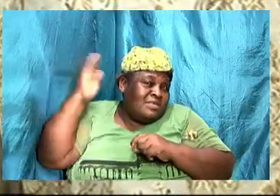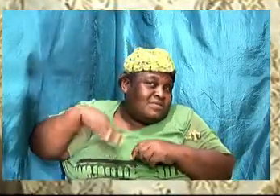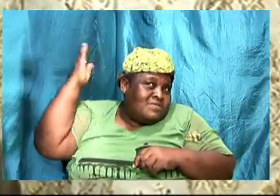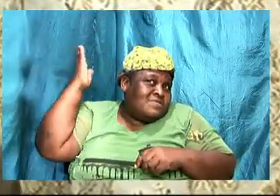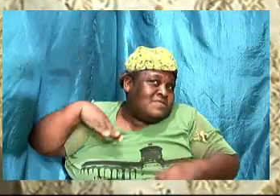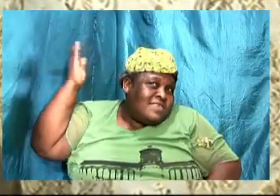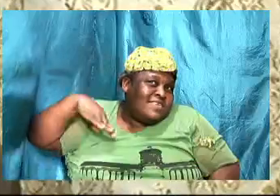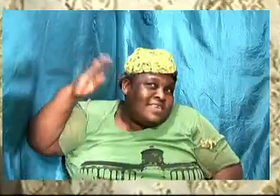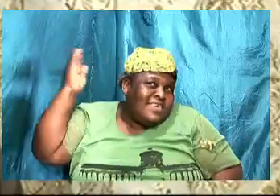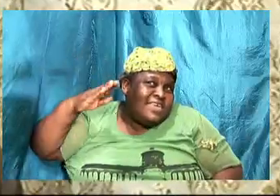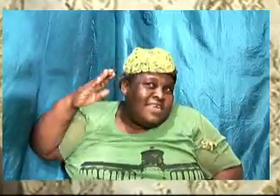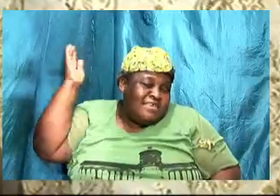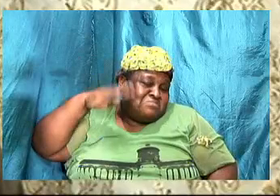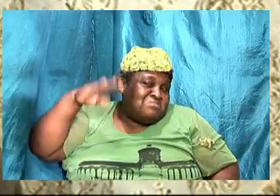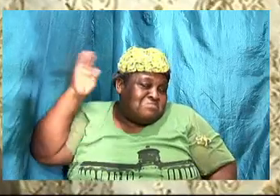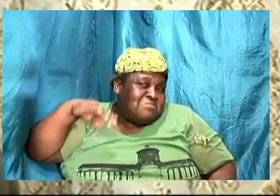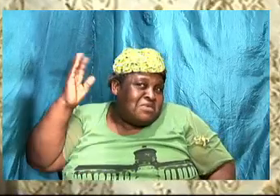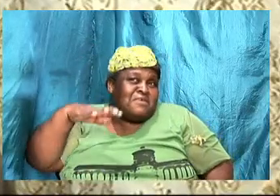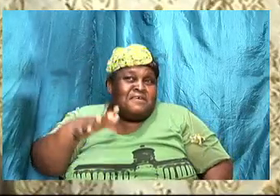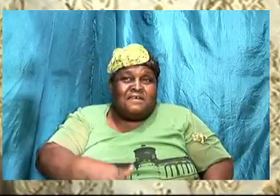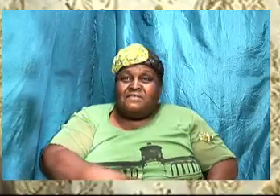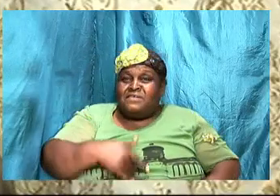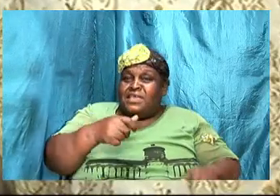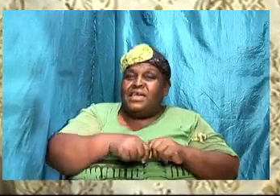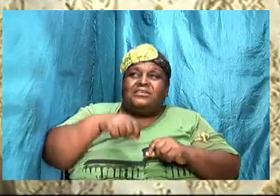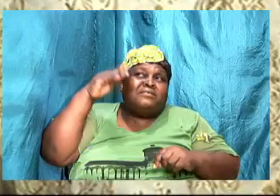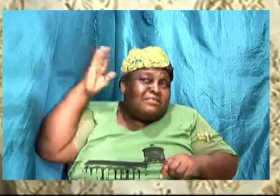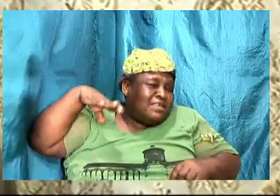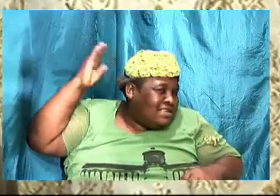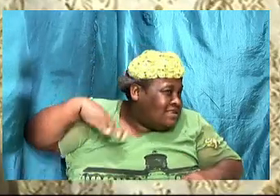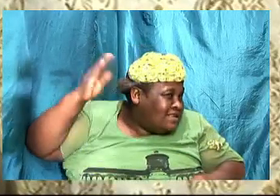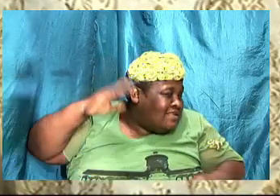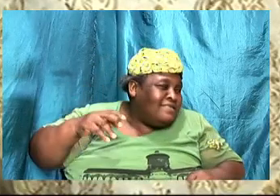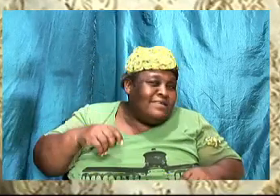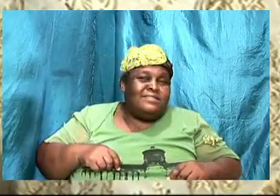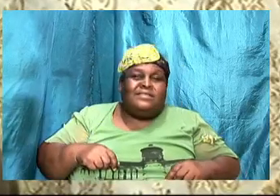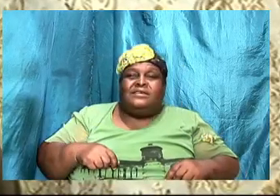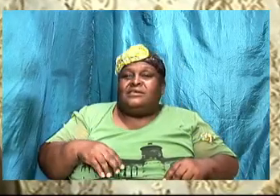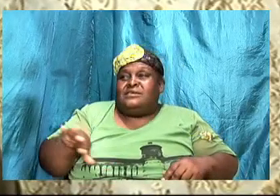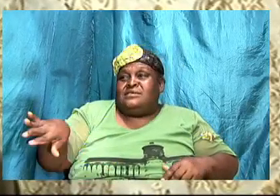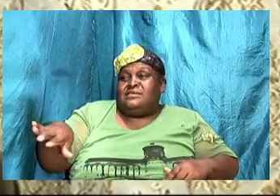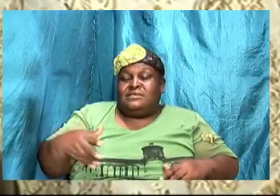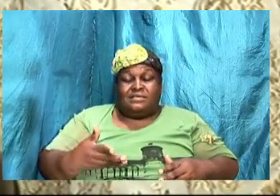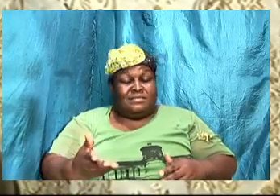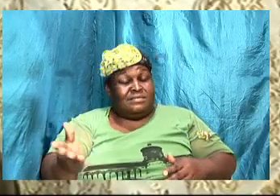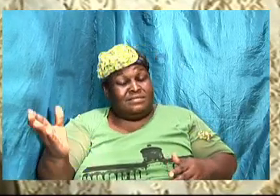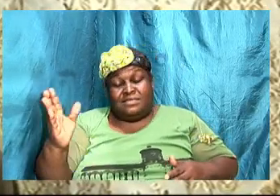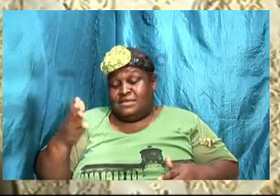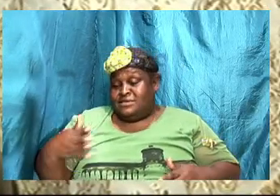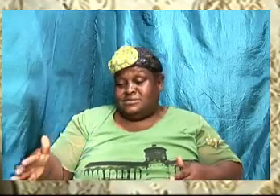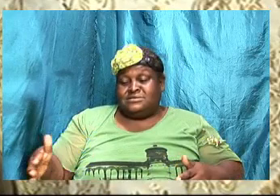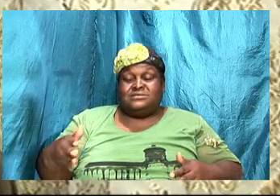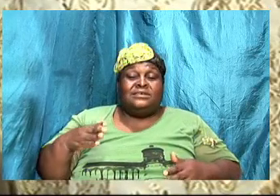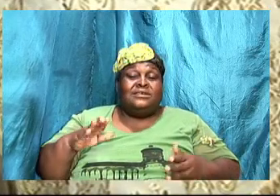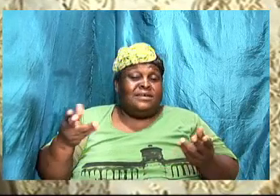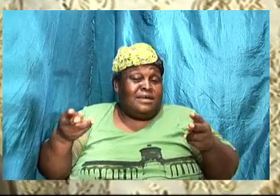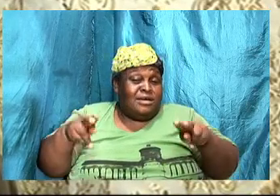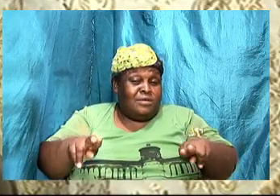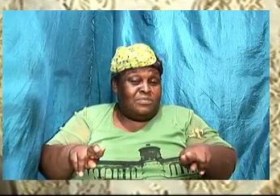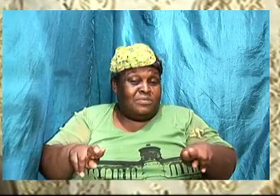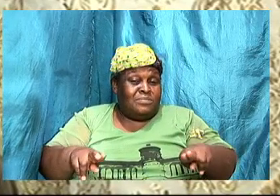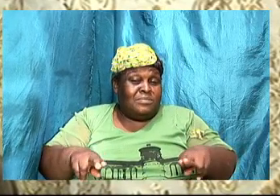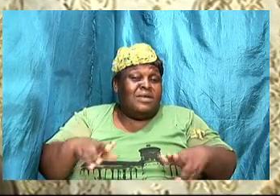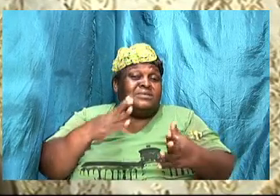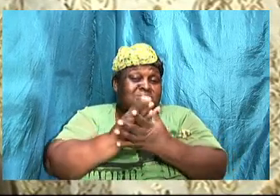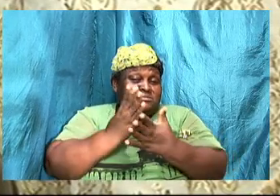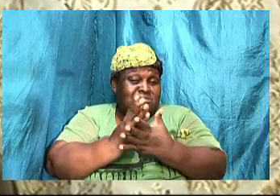know, for them to feel like you're fanning them off. And these things will happen, and we have to avoid sending mixed